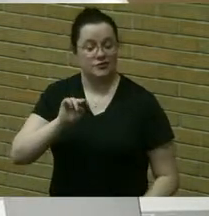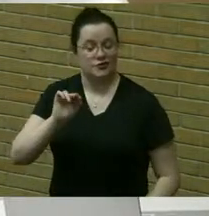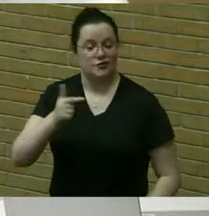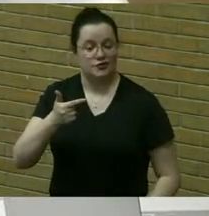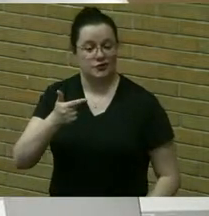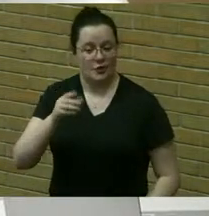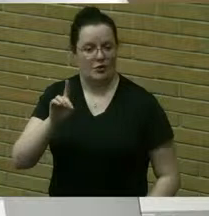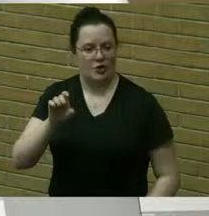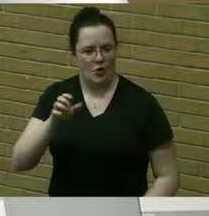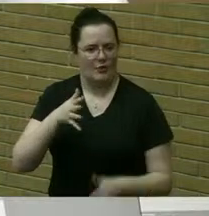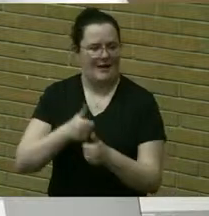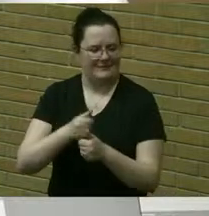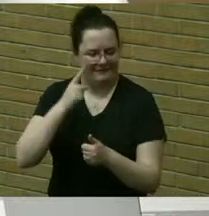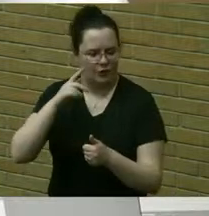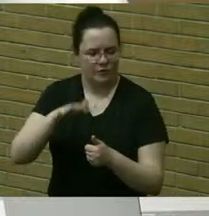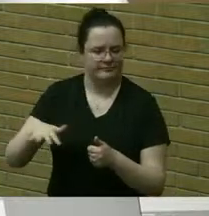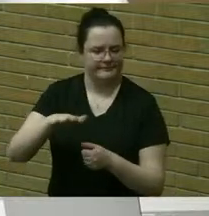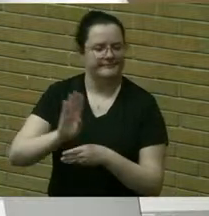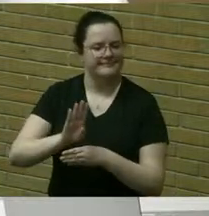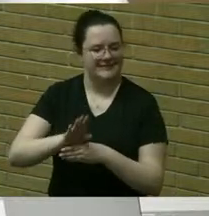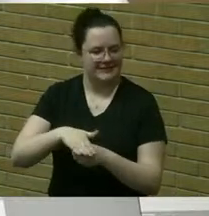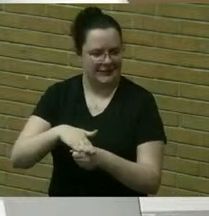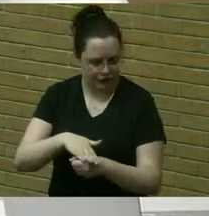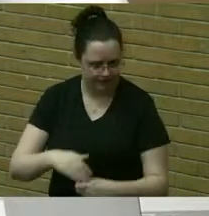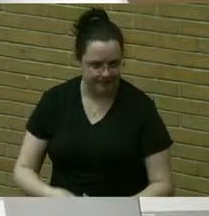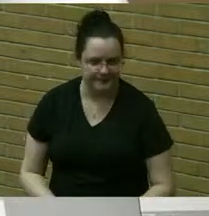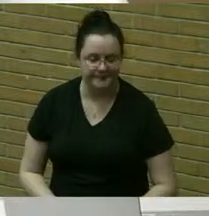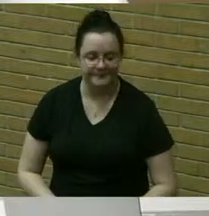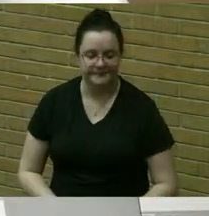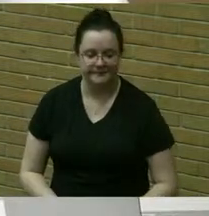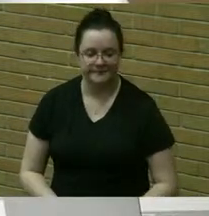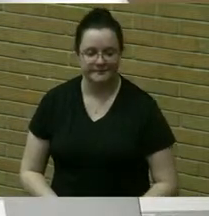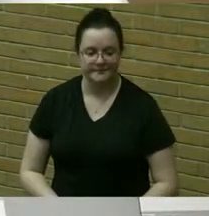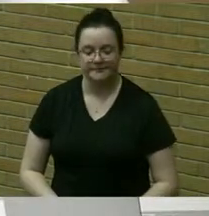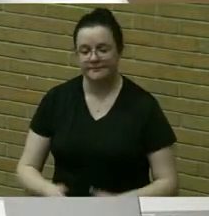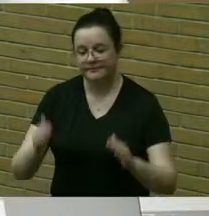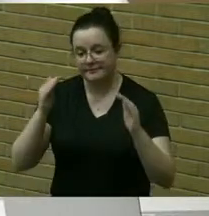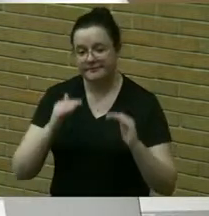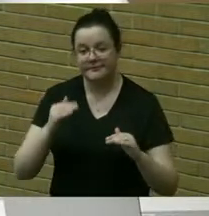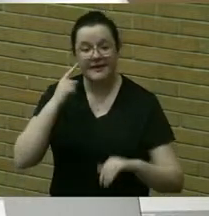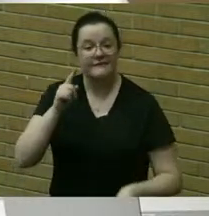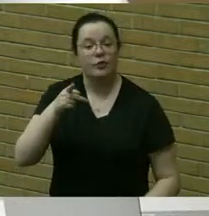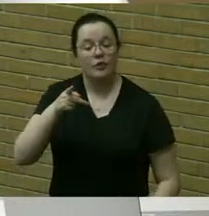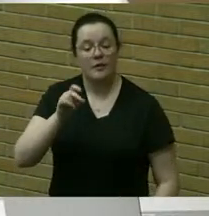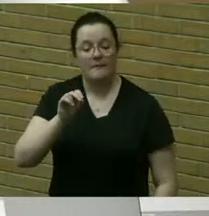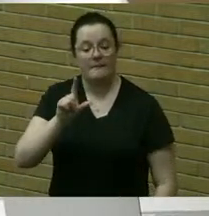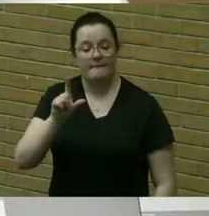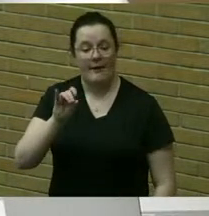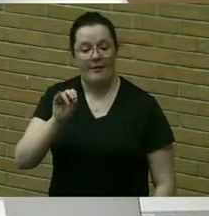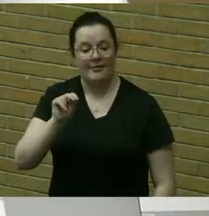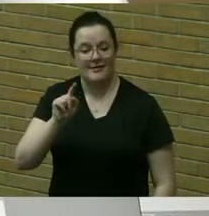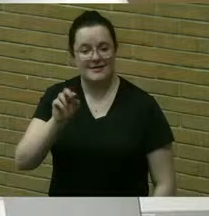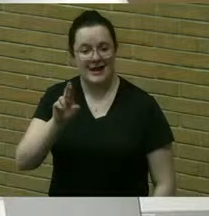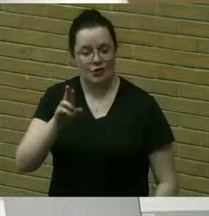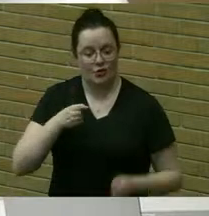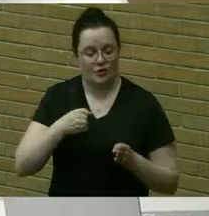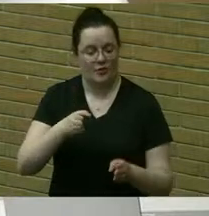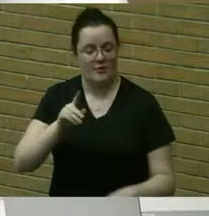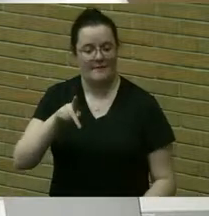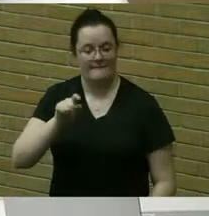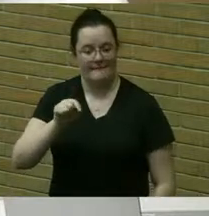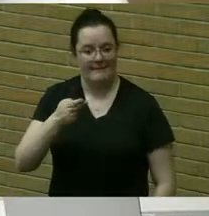we had an update to the pollinator pathway challenge that will